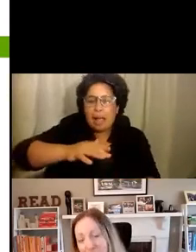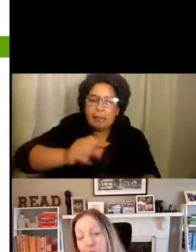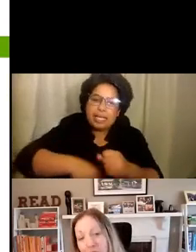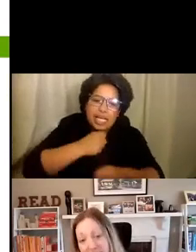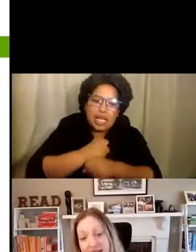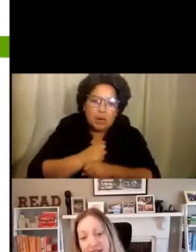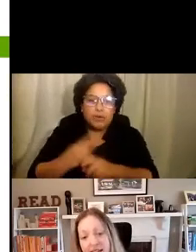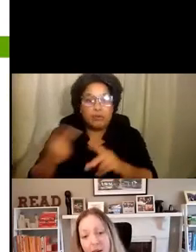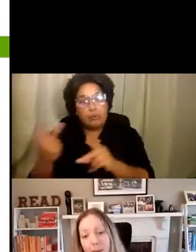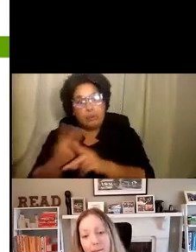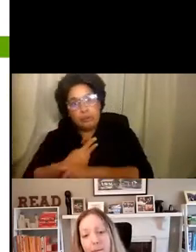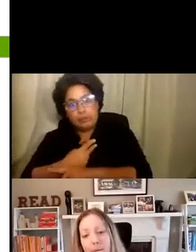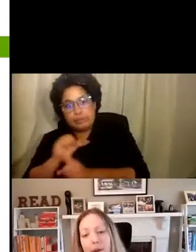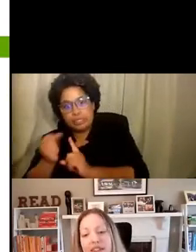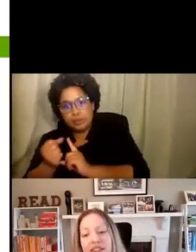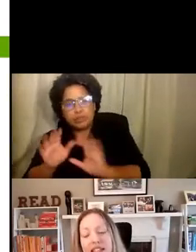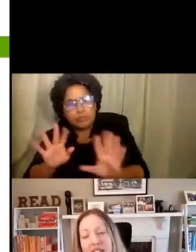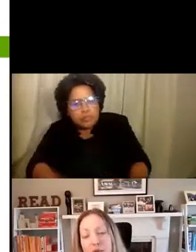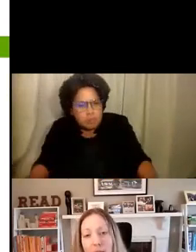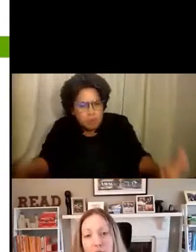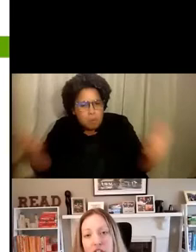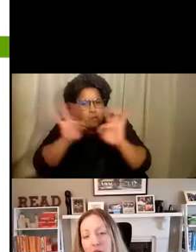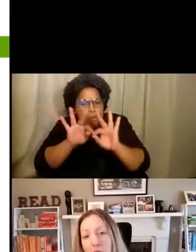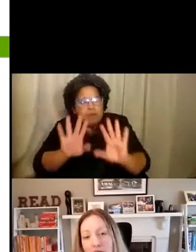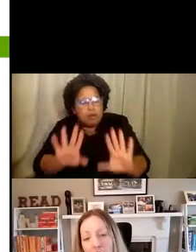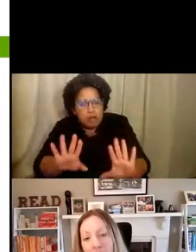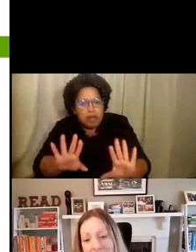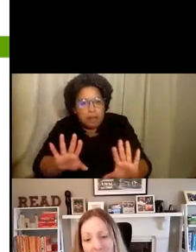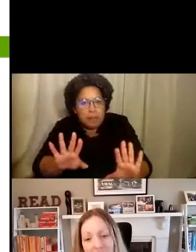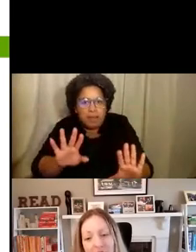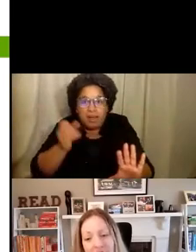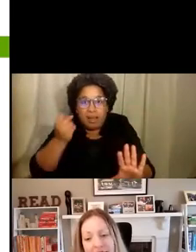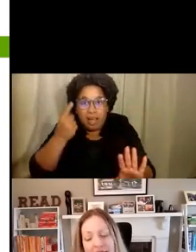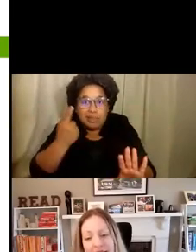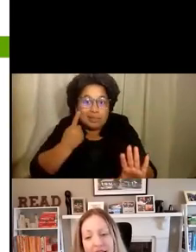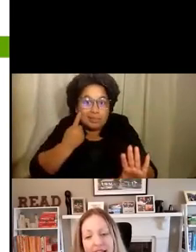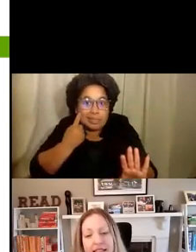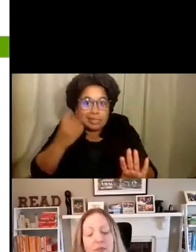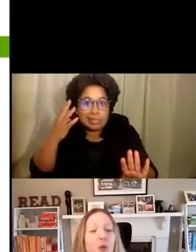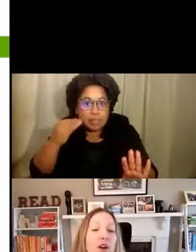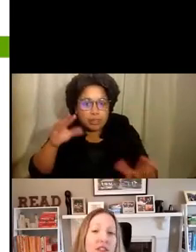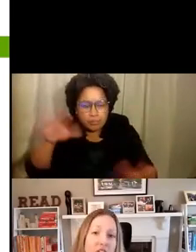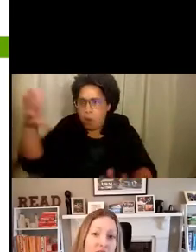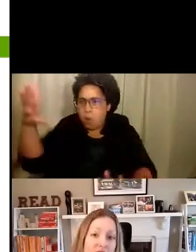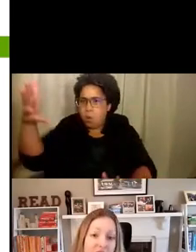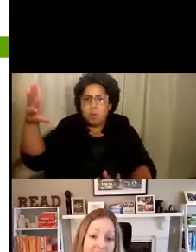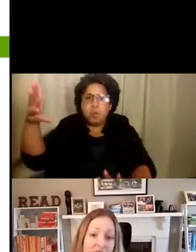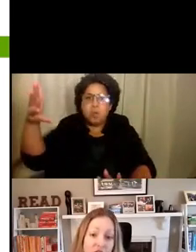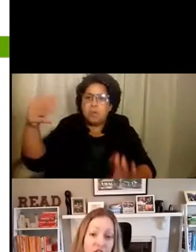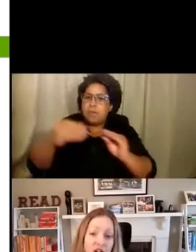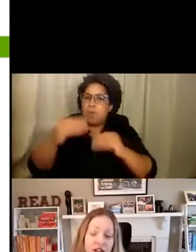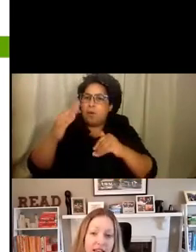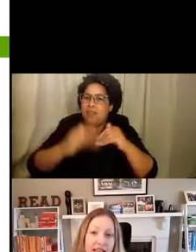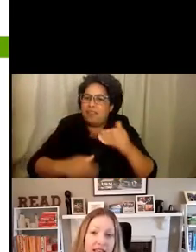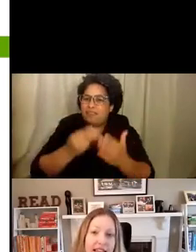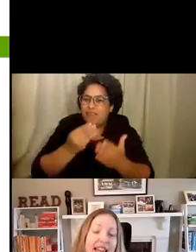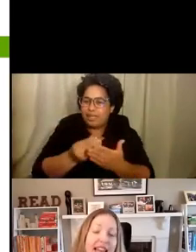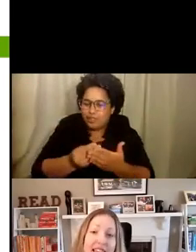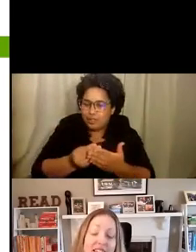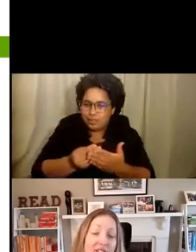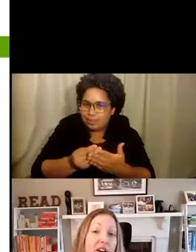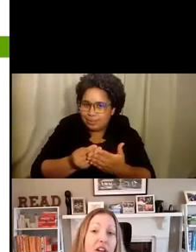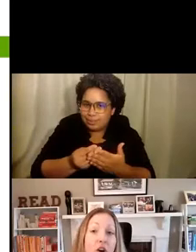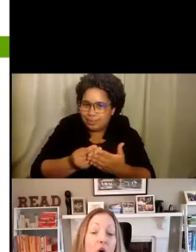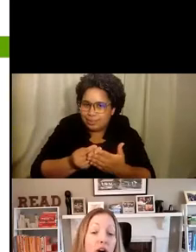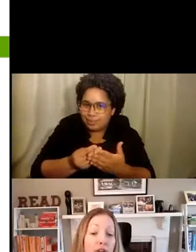That's important. But the disruption that we've all experienced is more than just financial. It